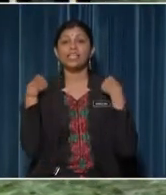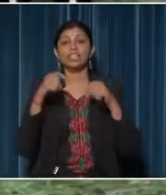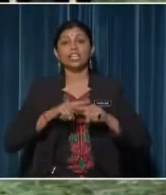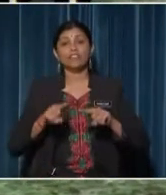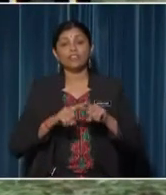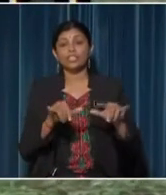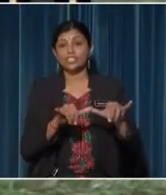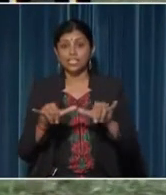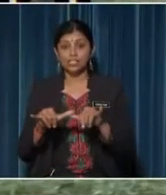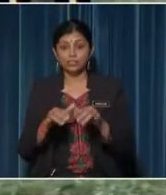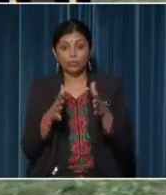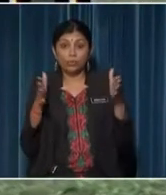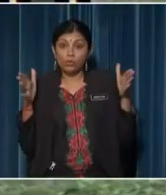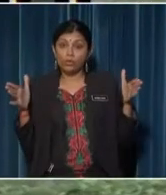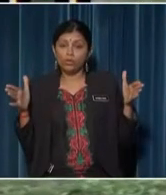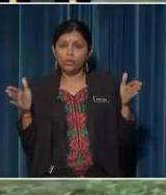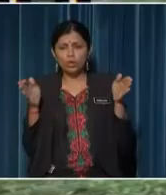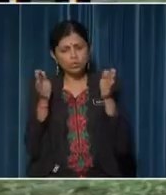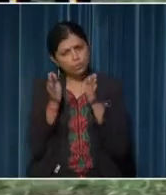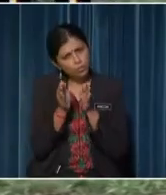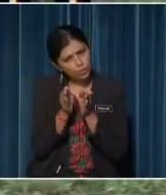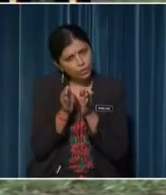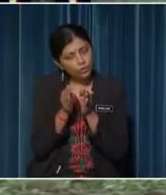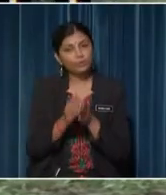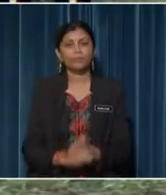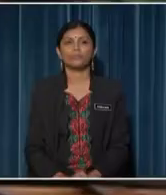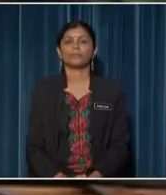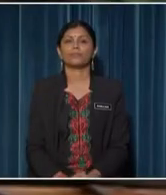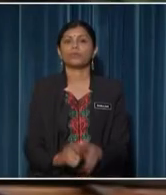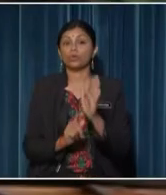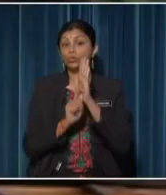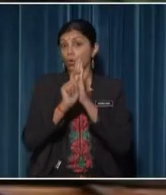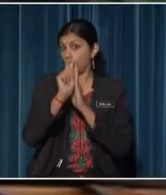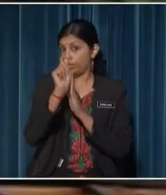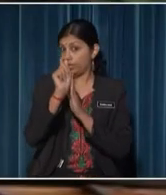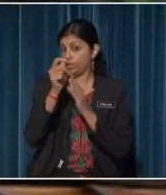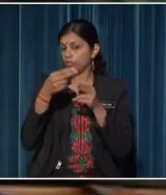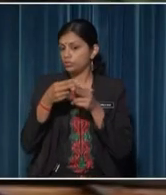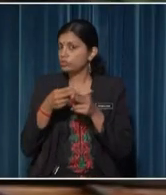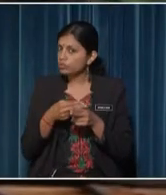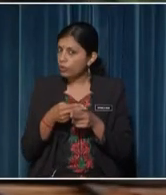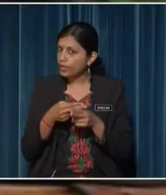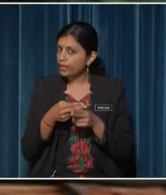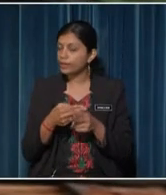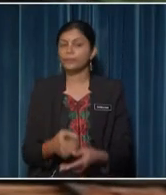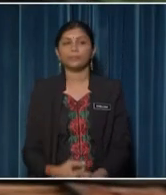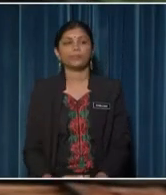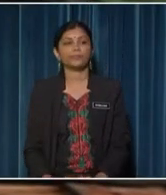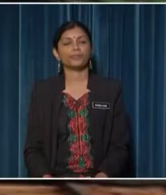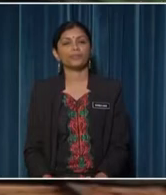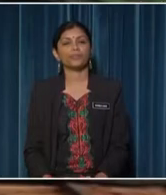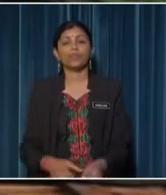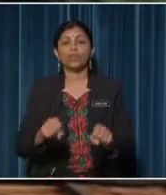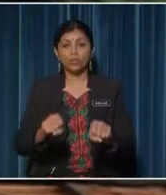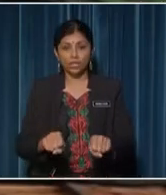Some are big and some are small Some are tall and some are short We